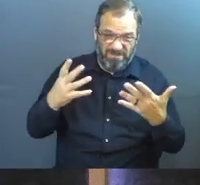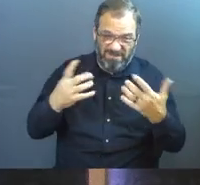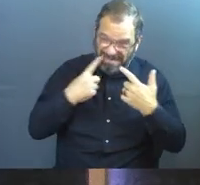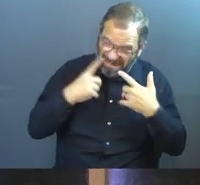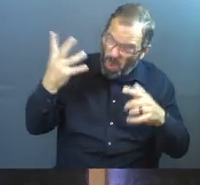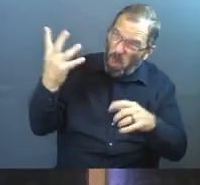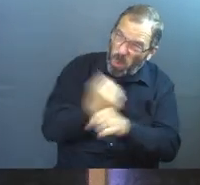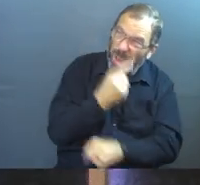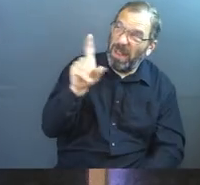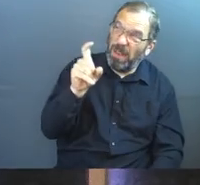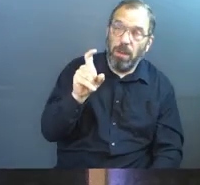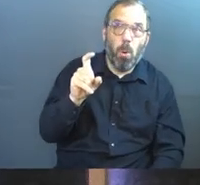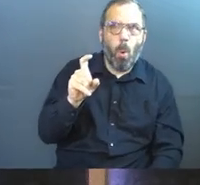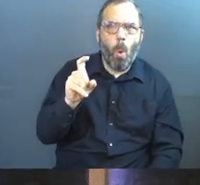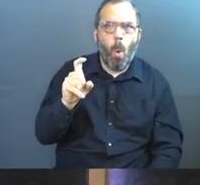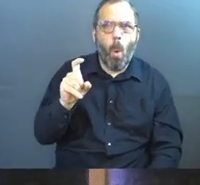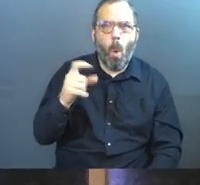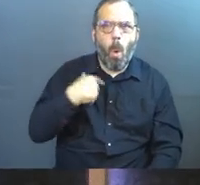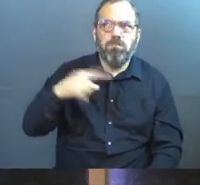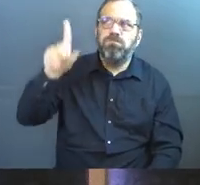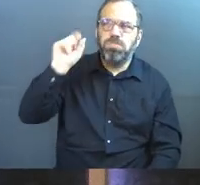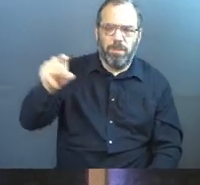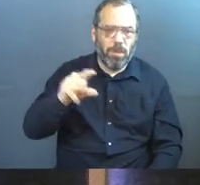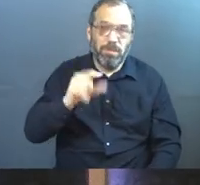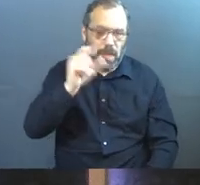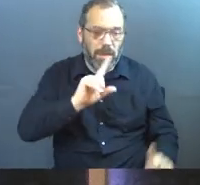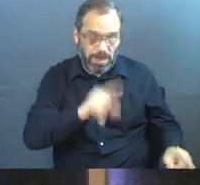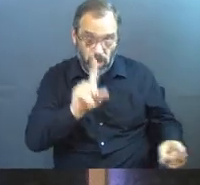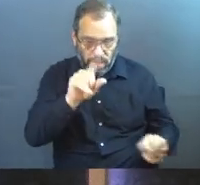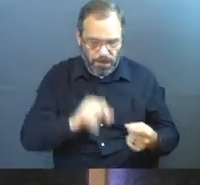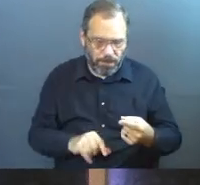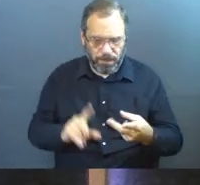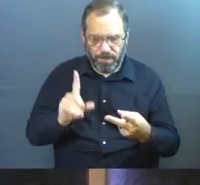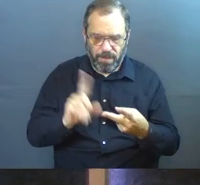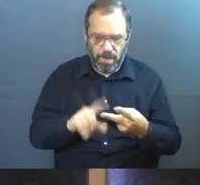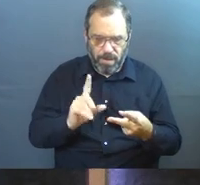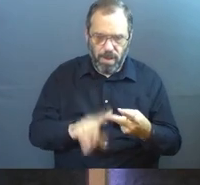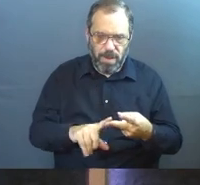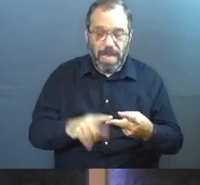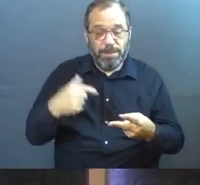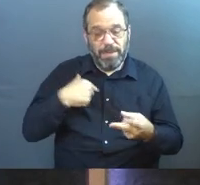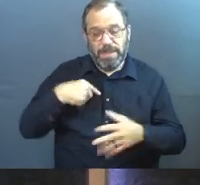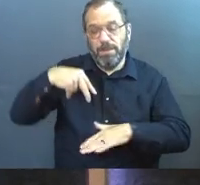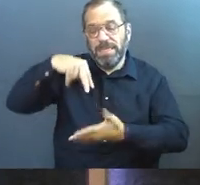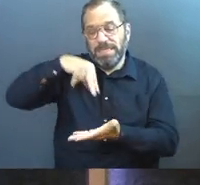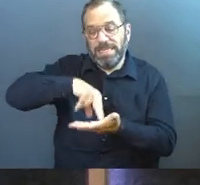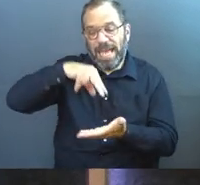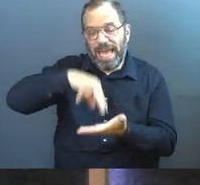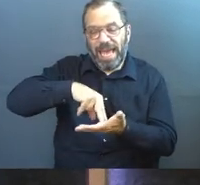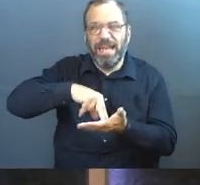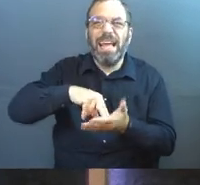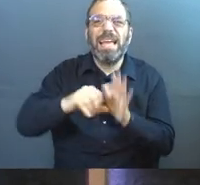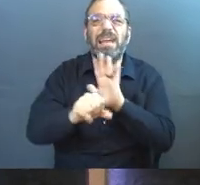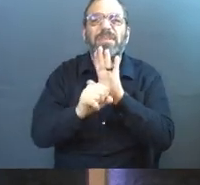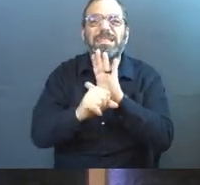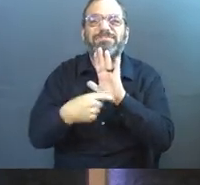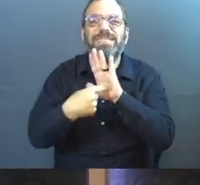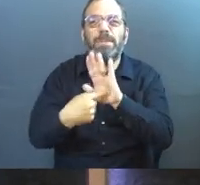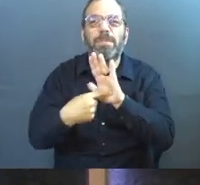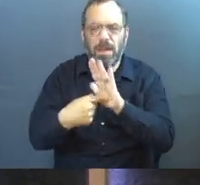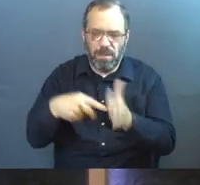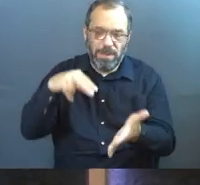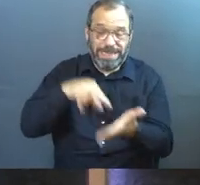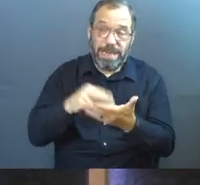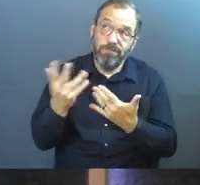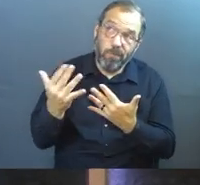win? So that's a big question. God's going to answer that one. And then he says, I'm going to go up on my watchtower kind of symbolically, and I'm going to wait